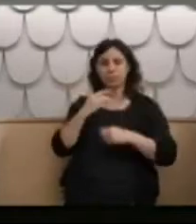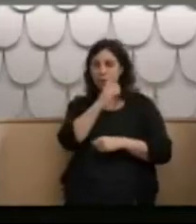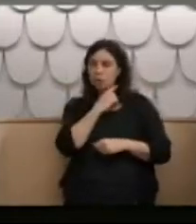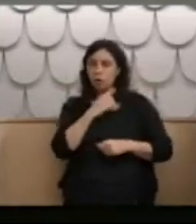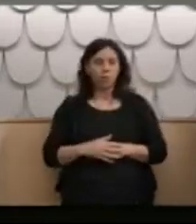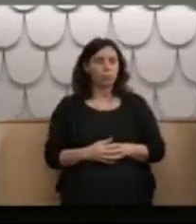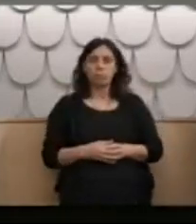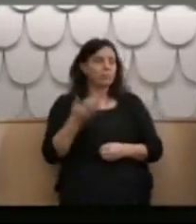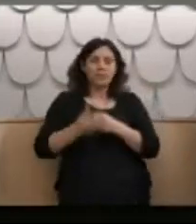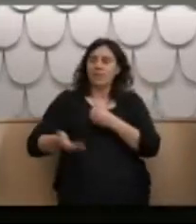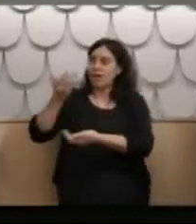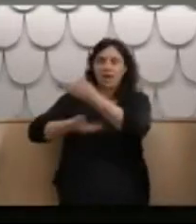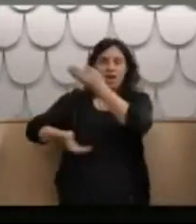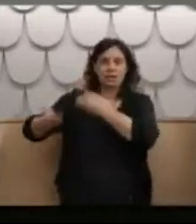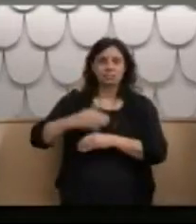I had no control.